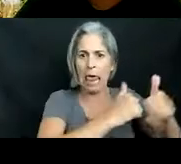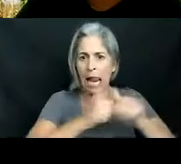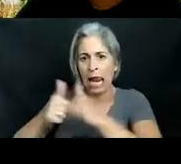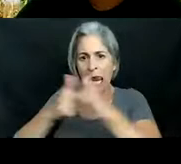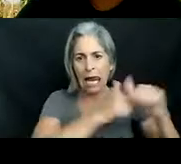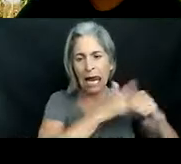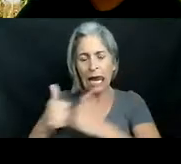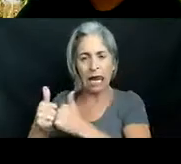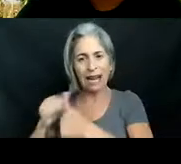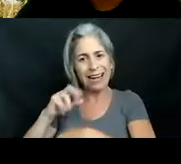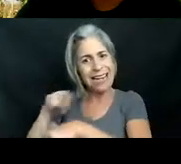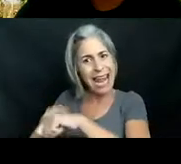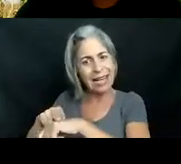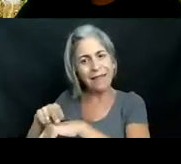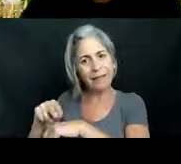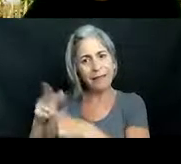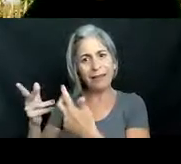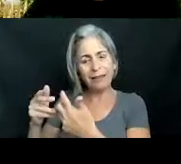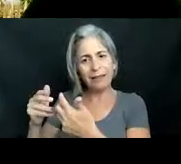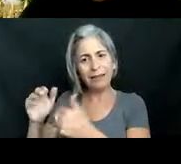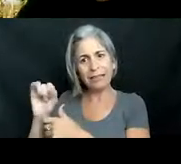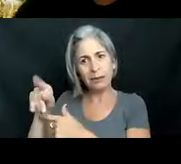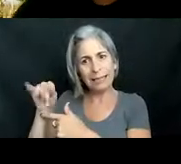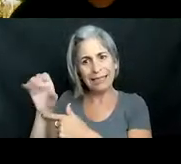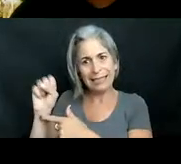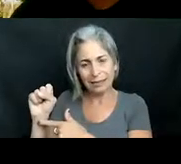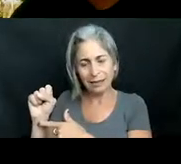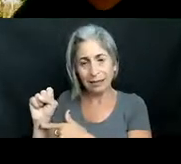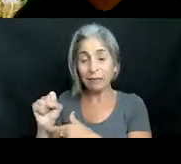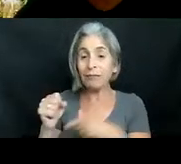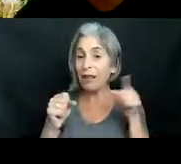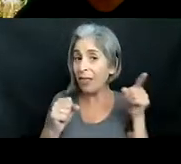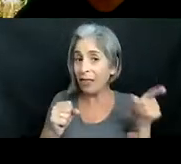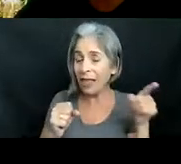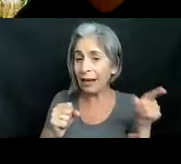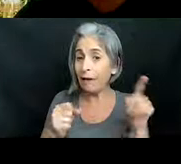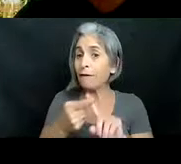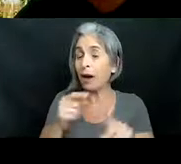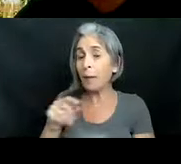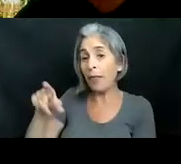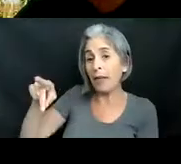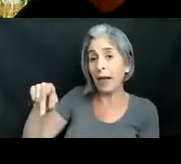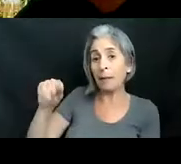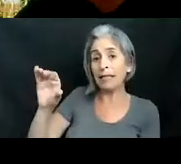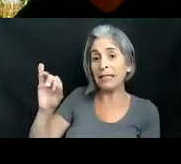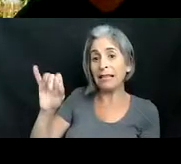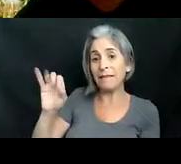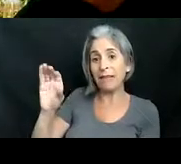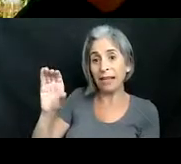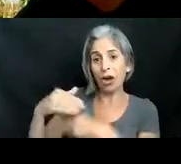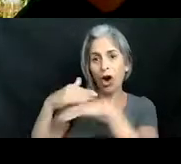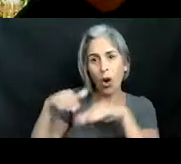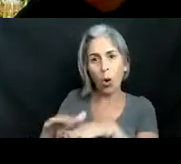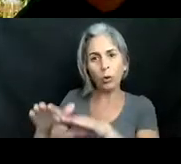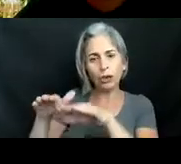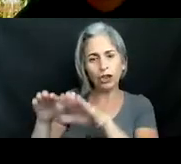our native species um they're actually native to the indo-pacific so if you look at this picture at the bottom right this